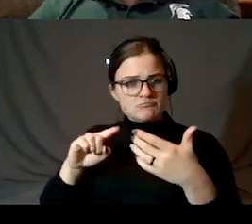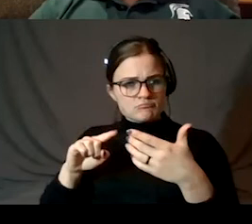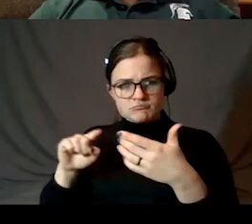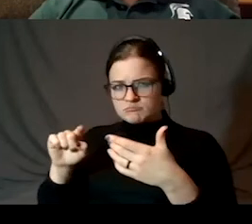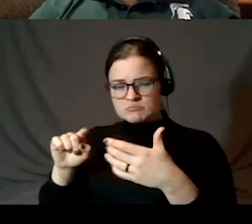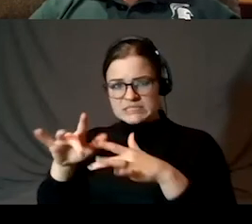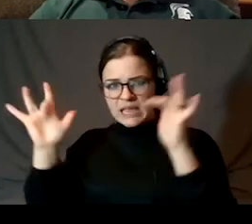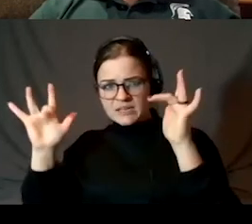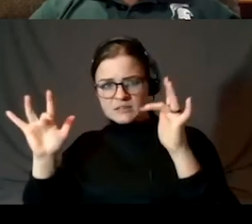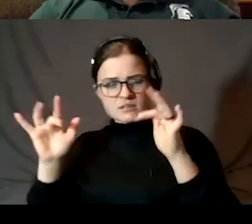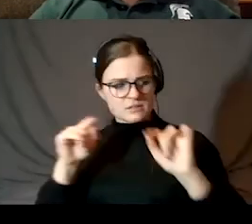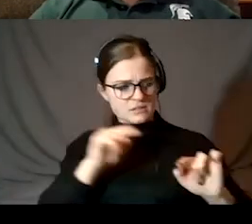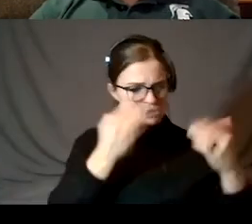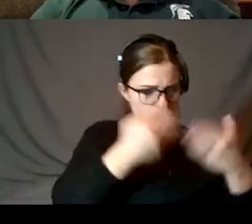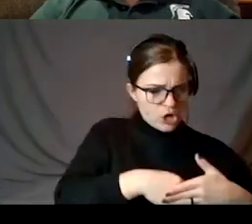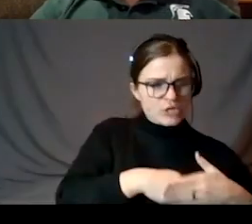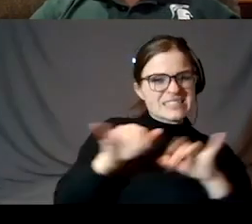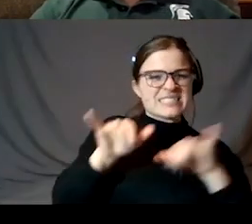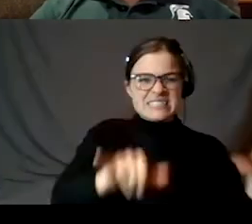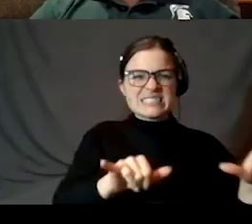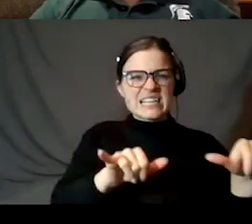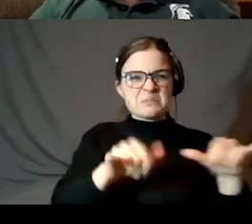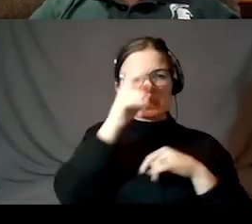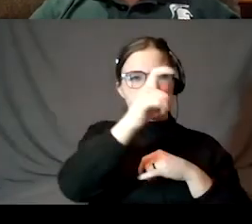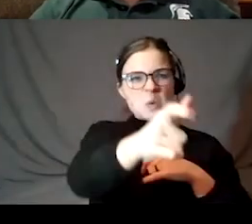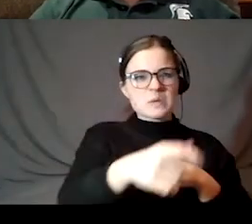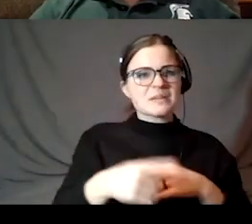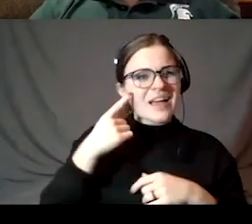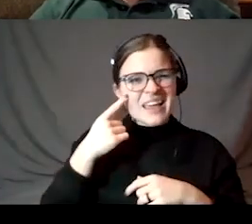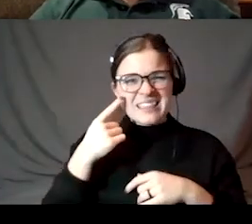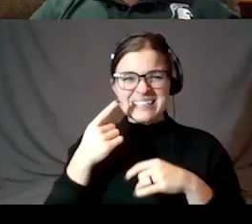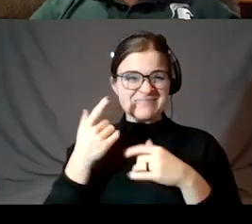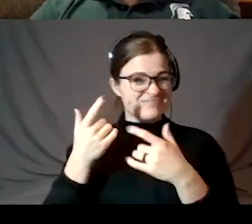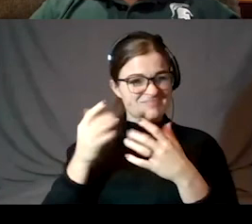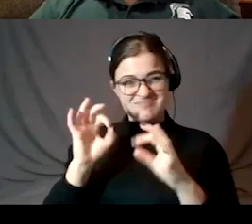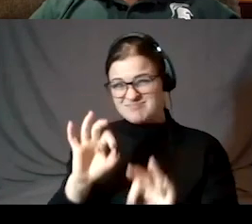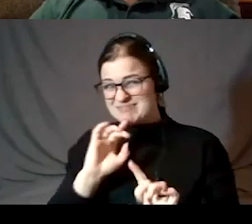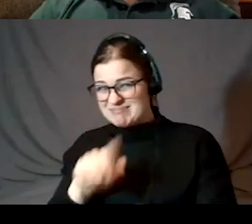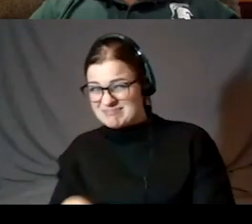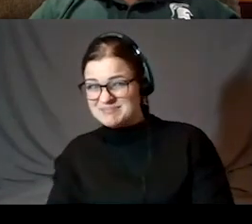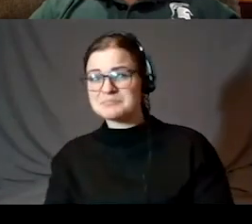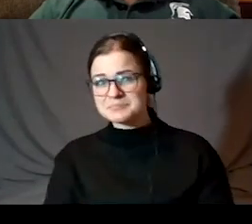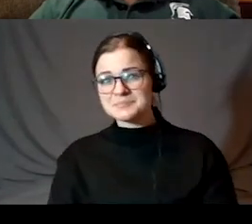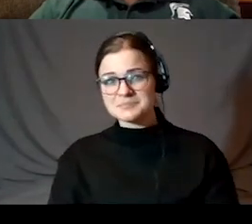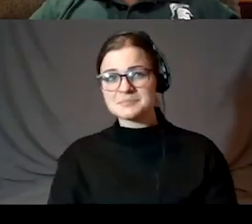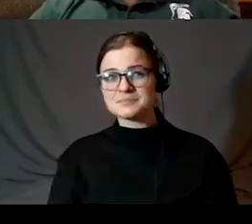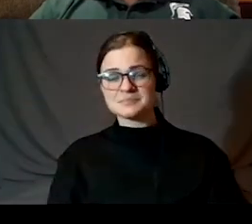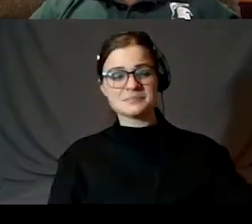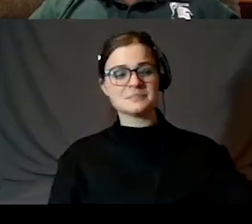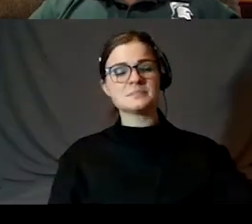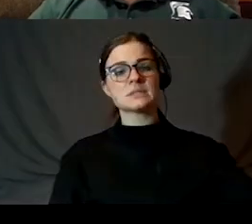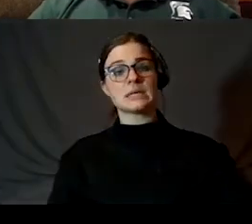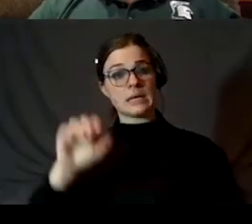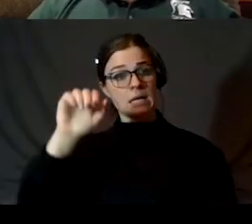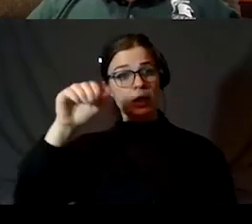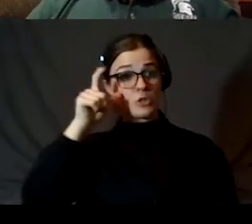same with the moon. Without getting too technical, I think that's about good. Okay, is there air on the